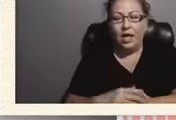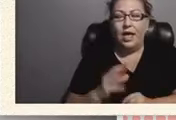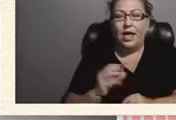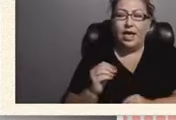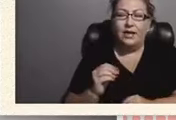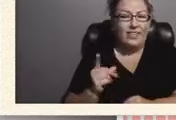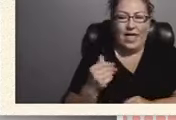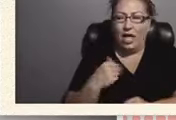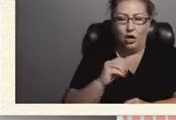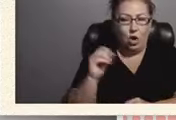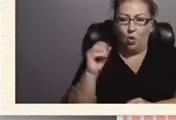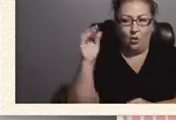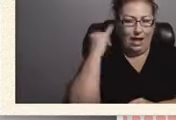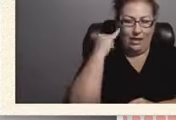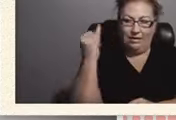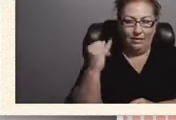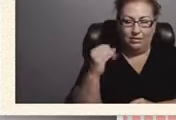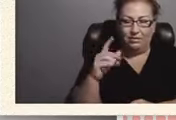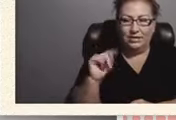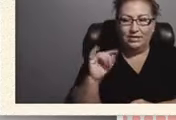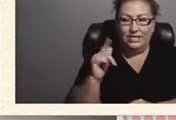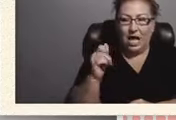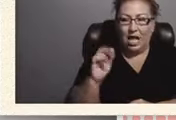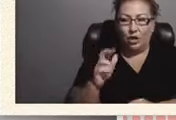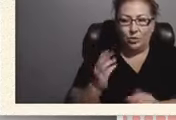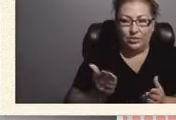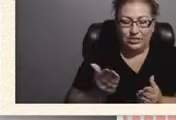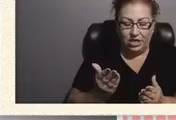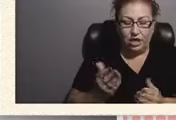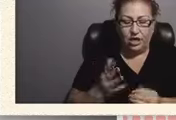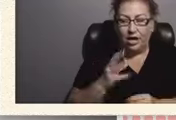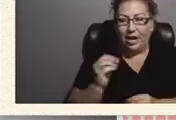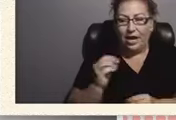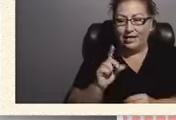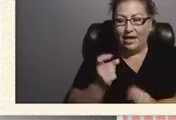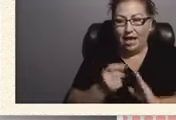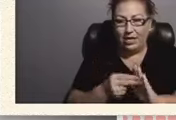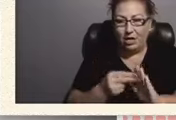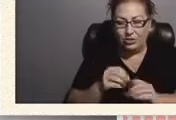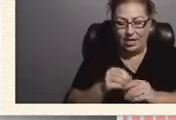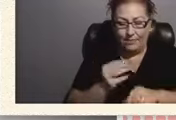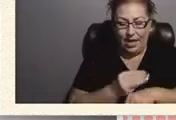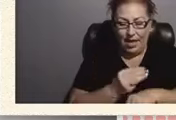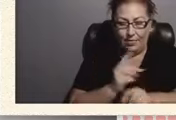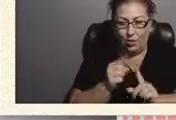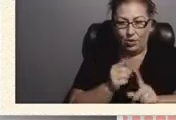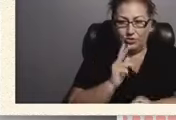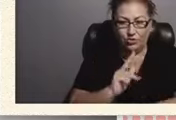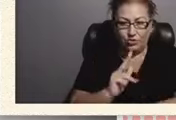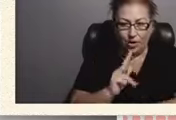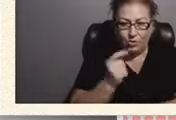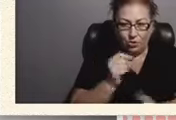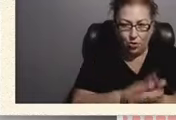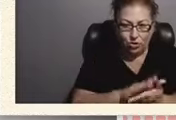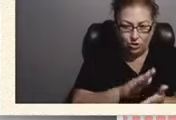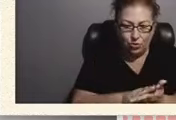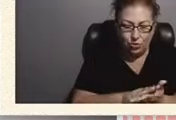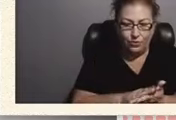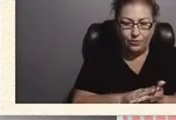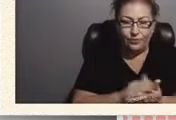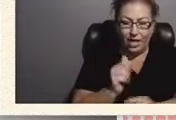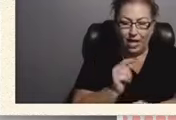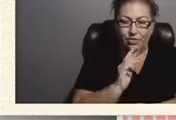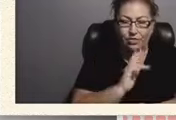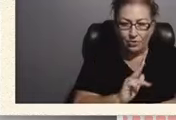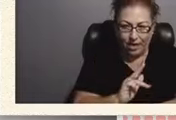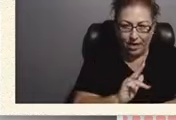tyler and tyler was here and diagnosed in miami when he was three he was going to school at three in a regular